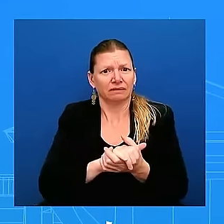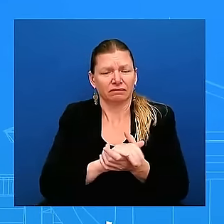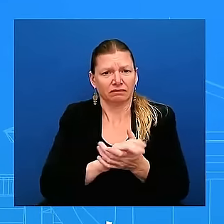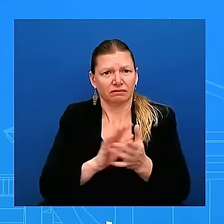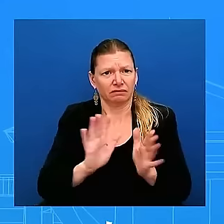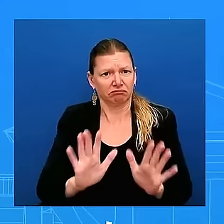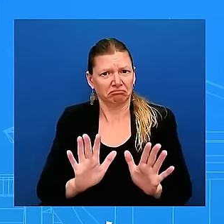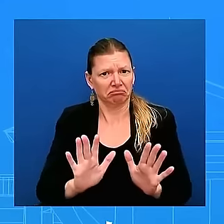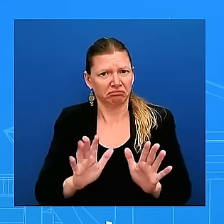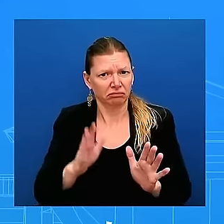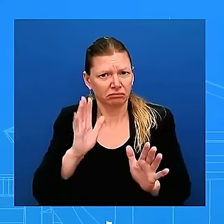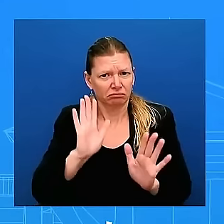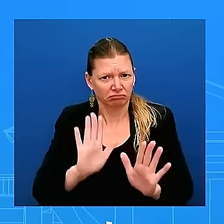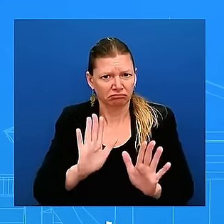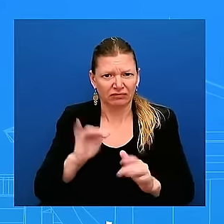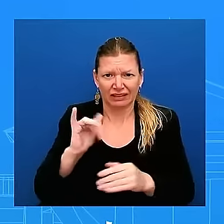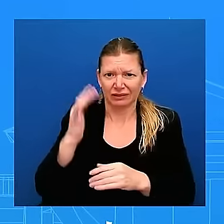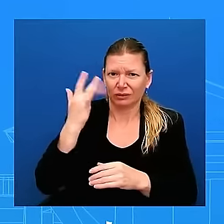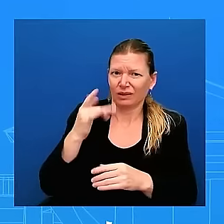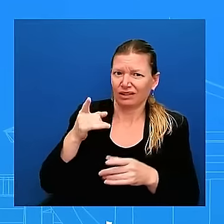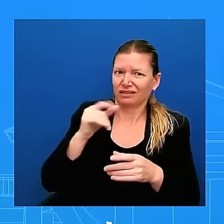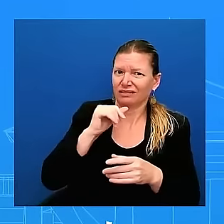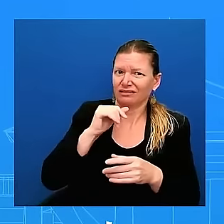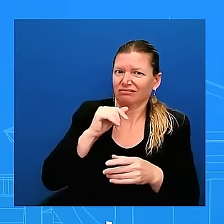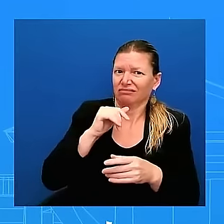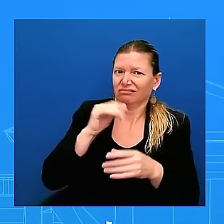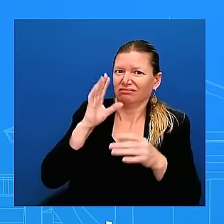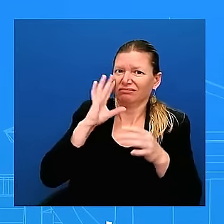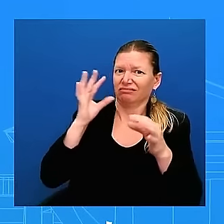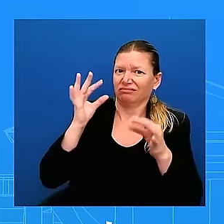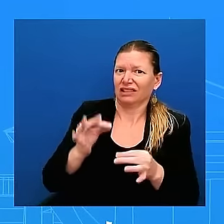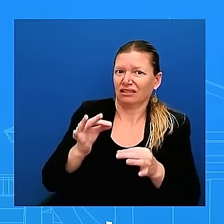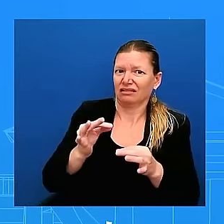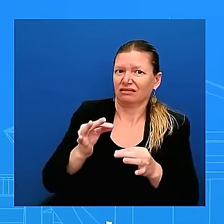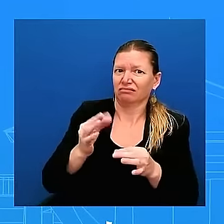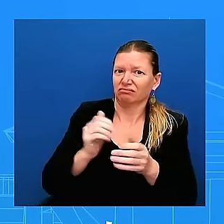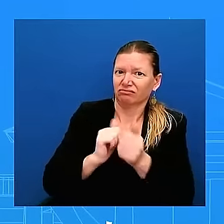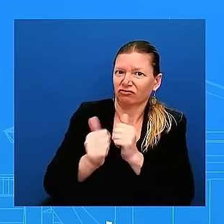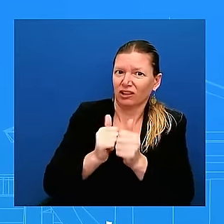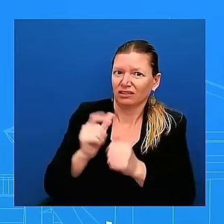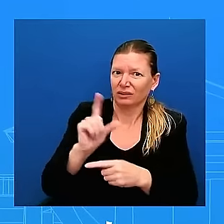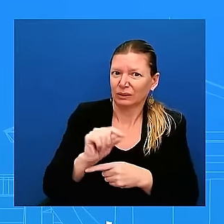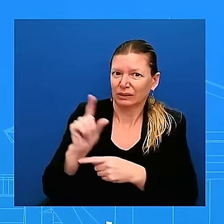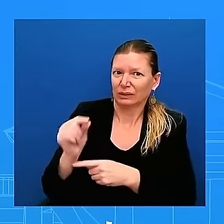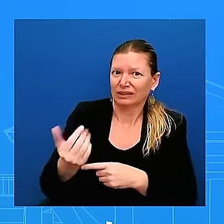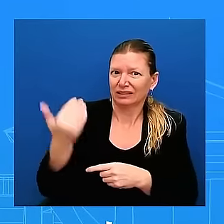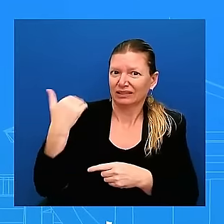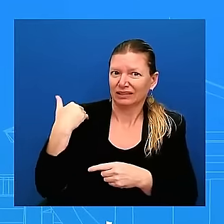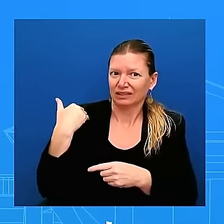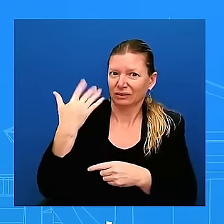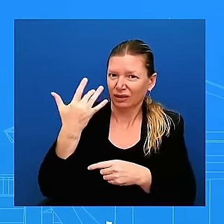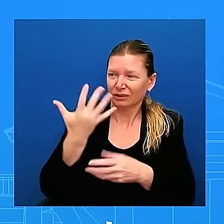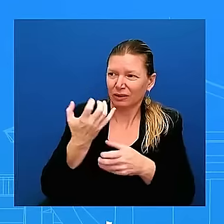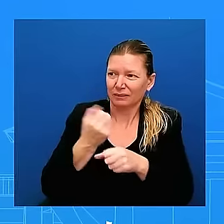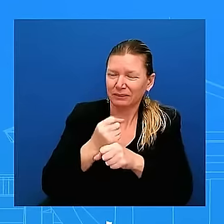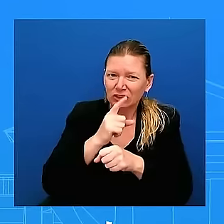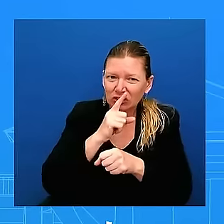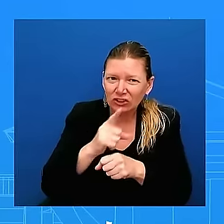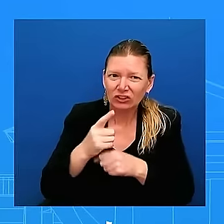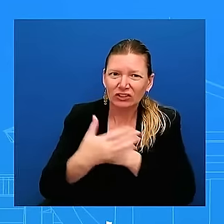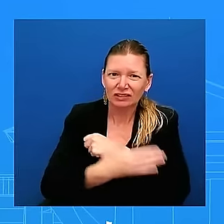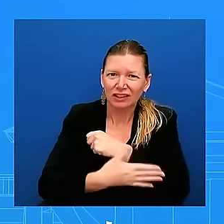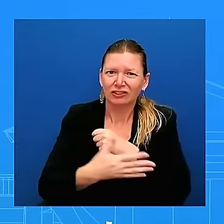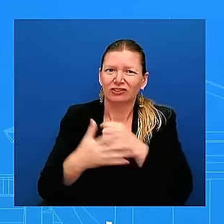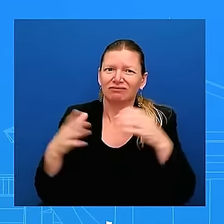was about making sure that we bring the country together that we bring people together and it was not about dividing and so we're going to